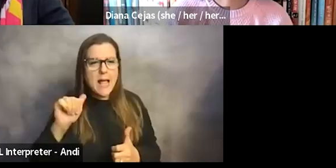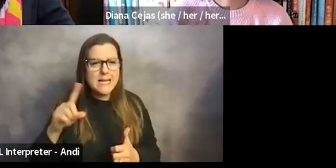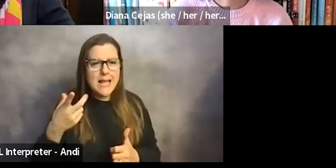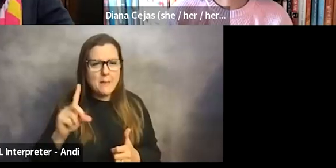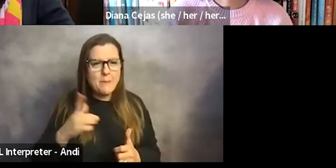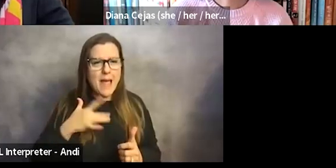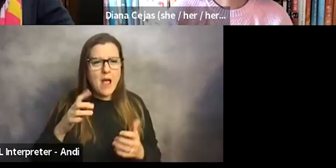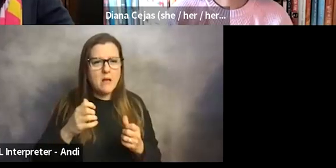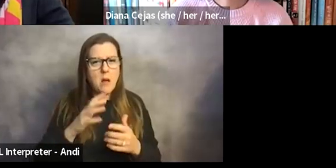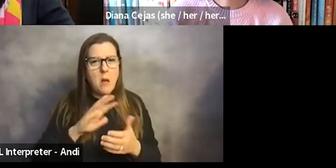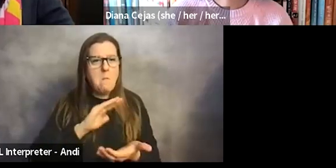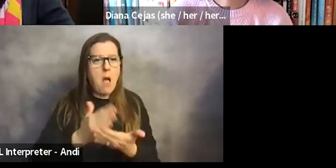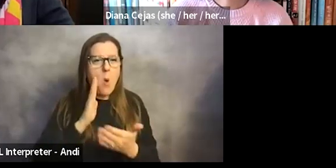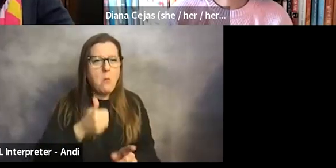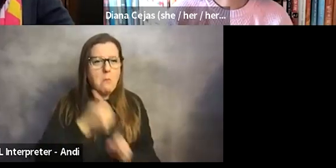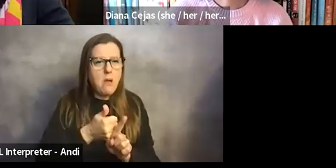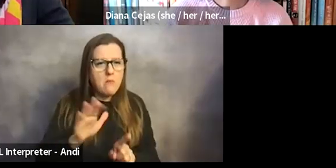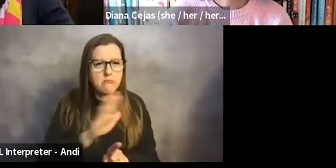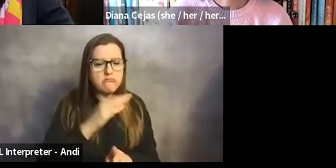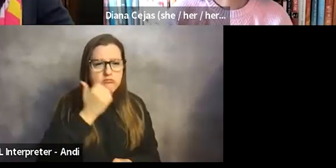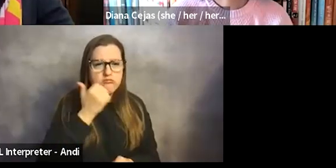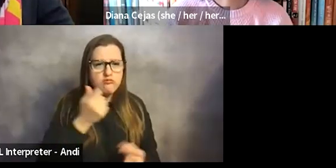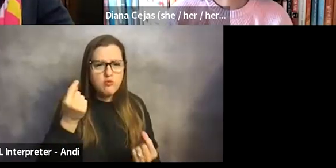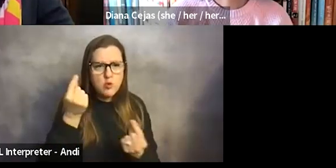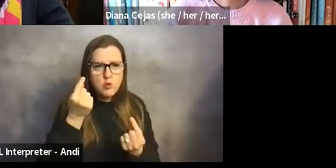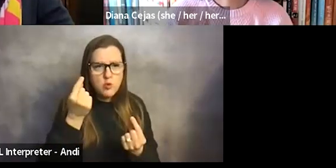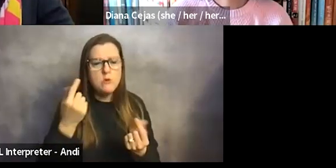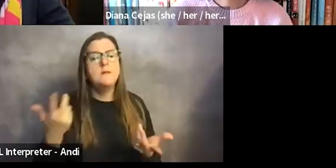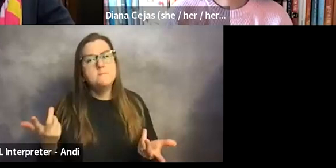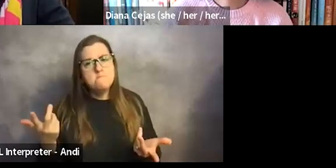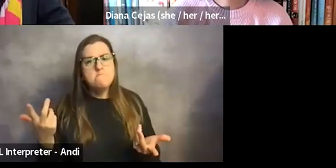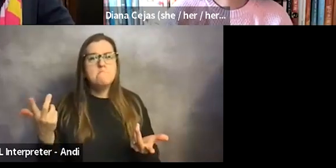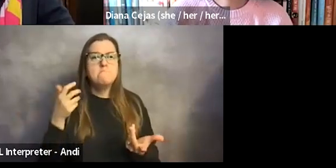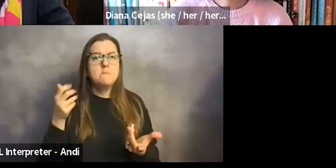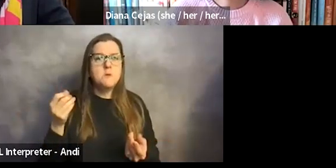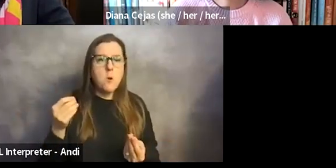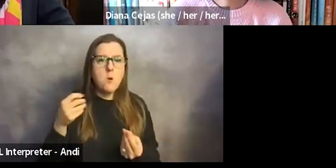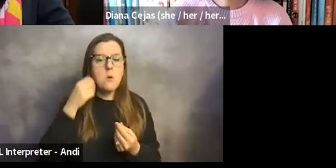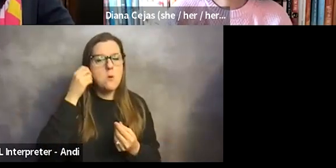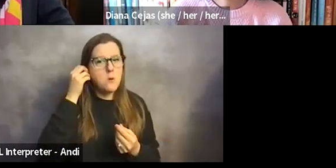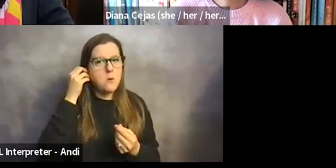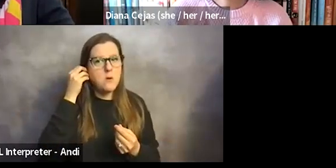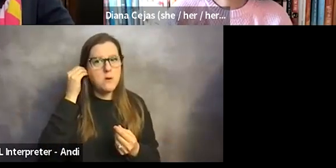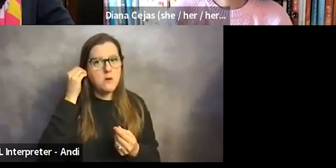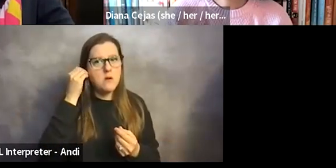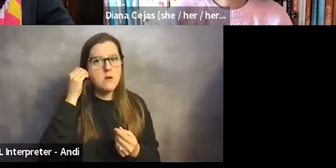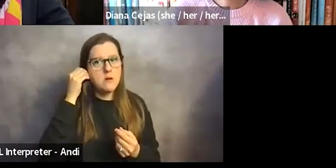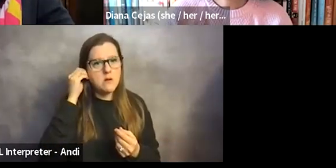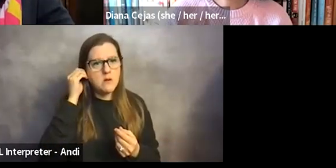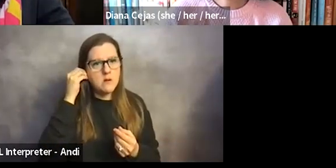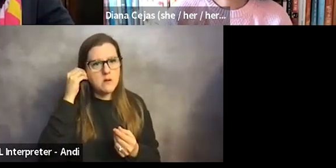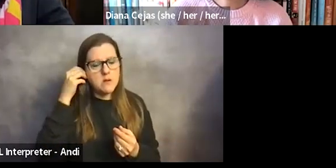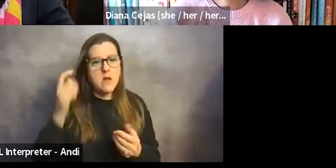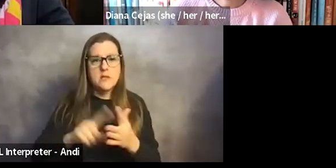does or doesn't like impact their daily lives. And so started out with that and kind of over, over the course of